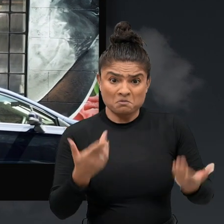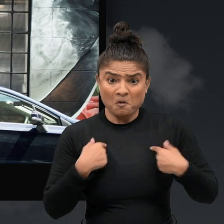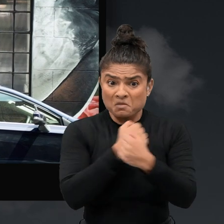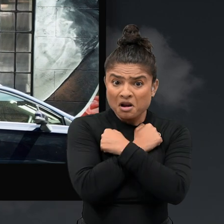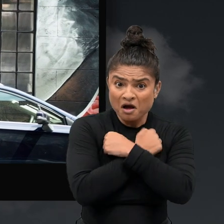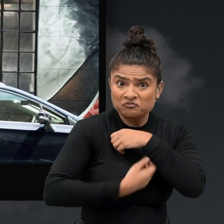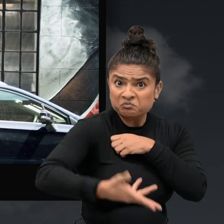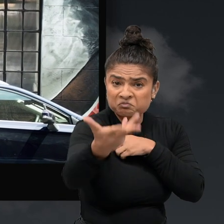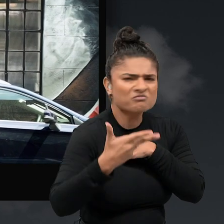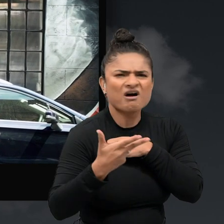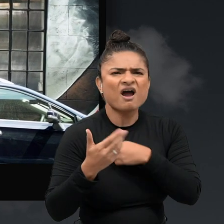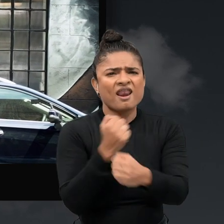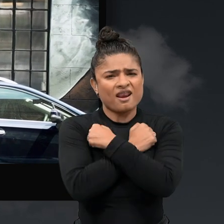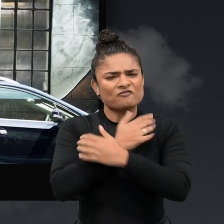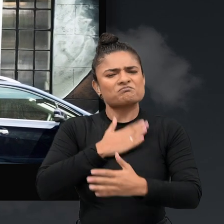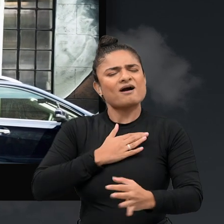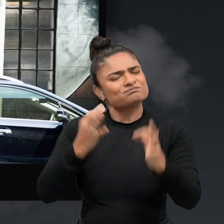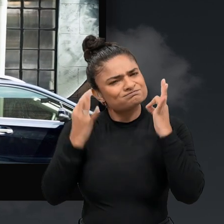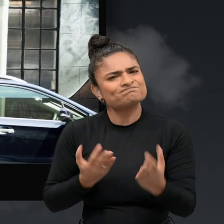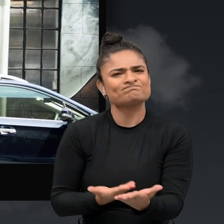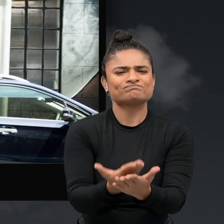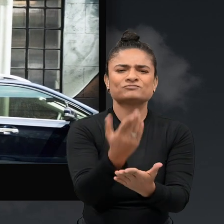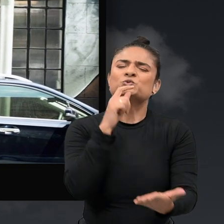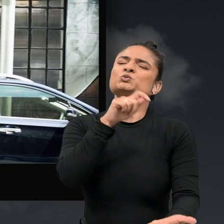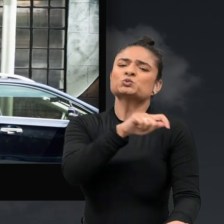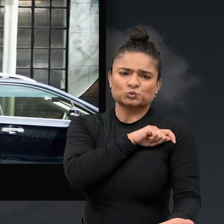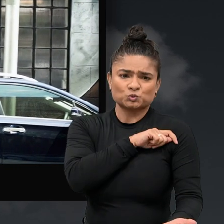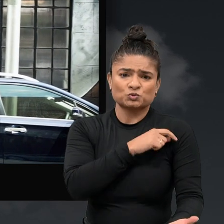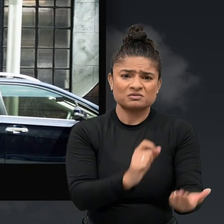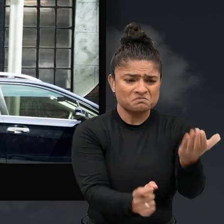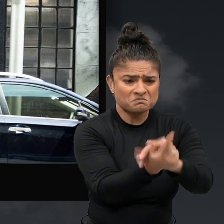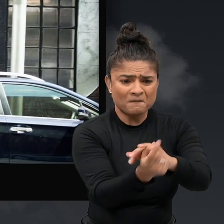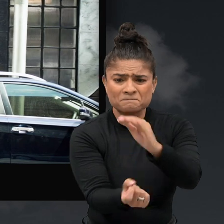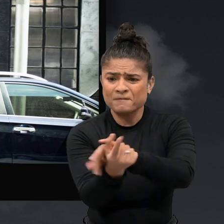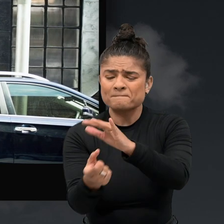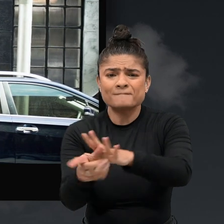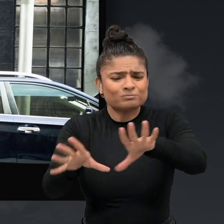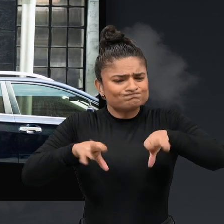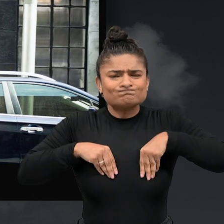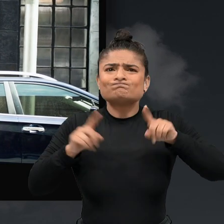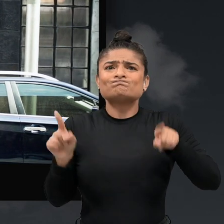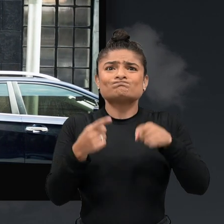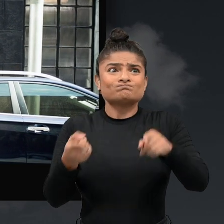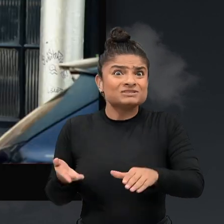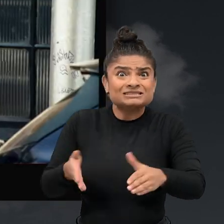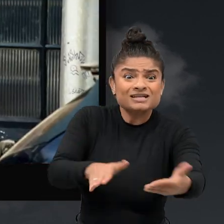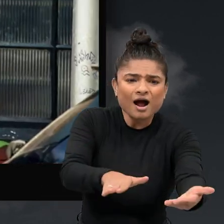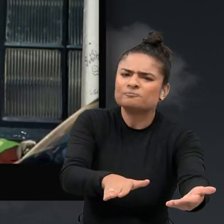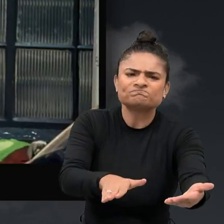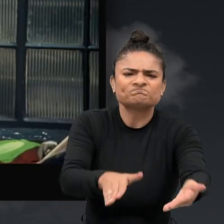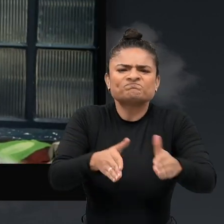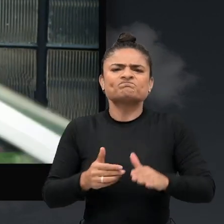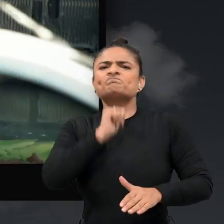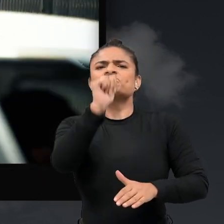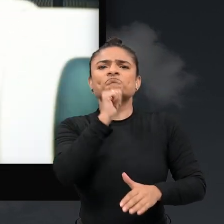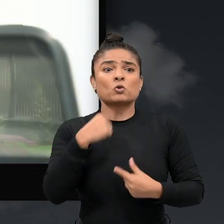if I love not like you? But yes, my love is authentic. What if I take longer in all I do? It doesn't